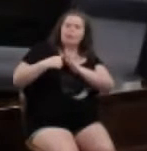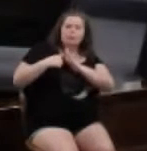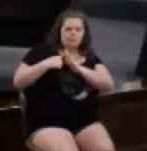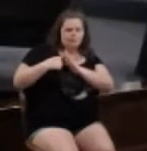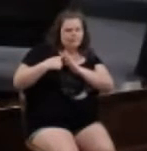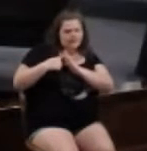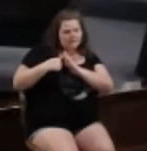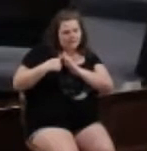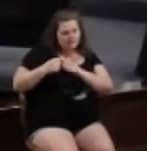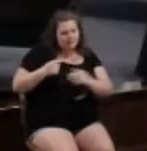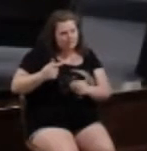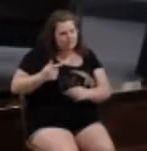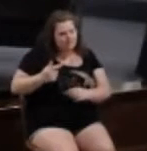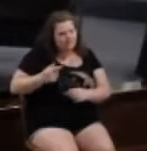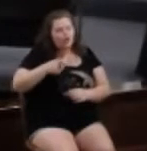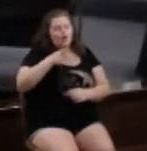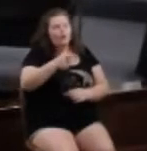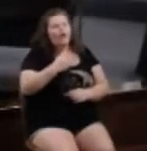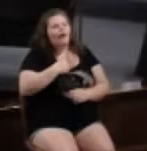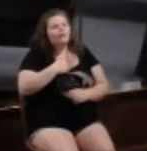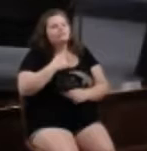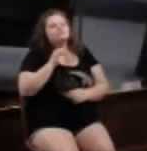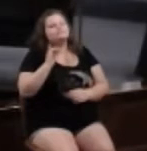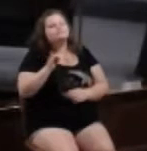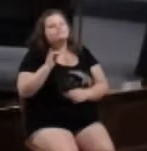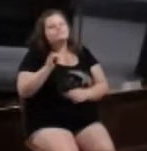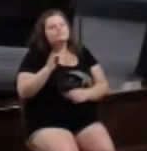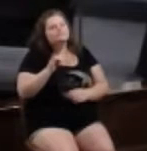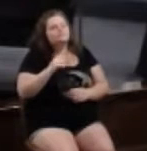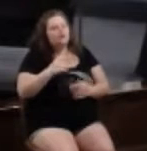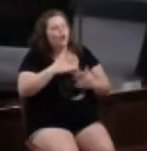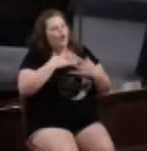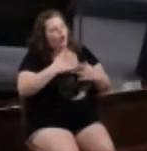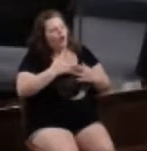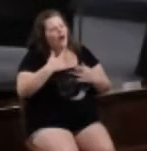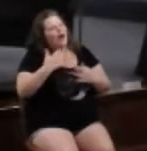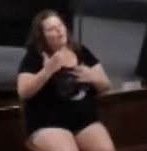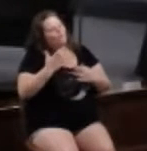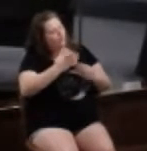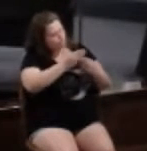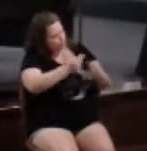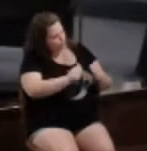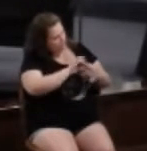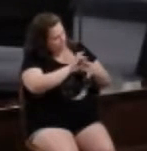You have a heart of reconciliation, not I'm a right and there are wrong,